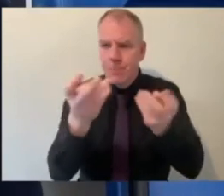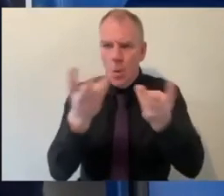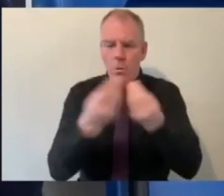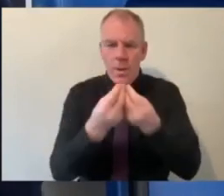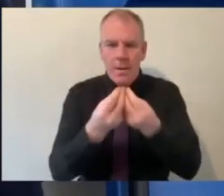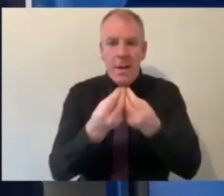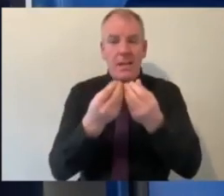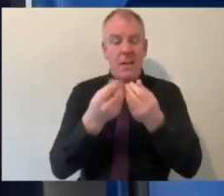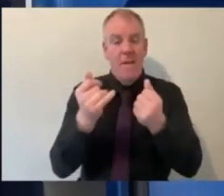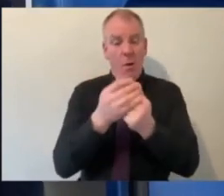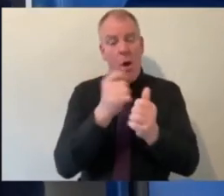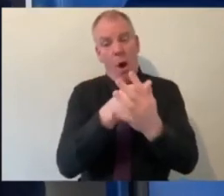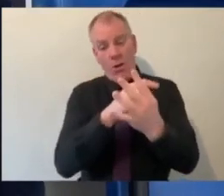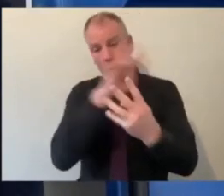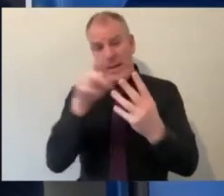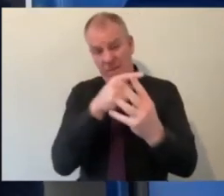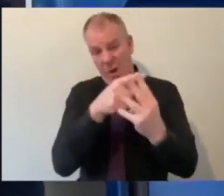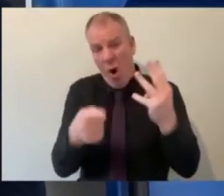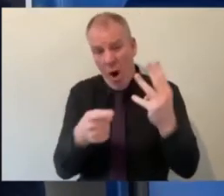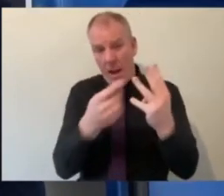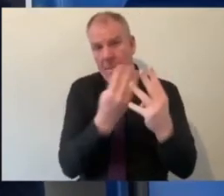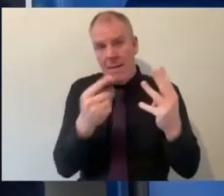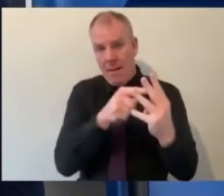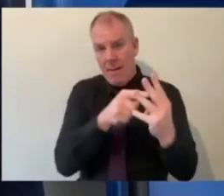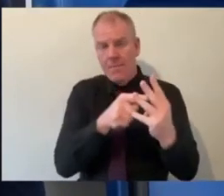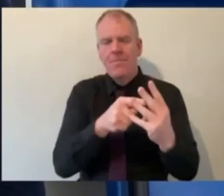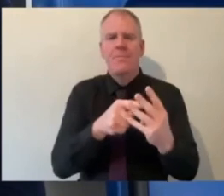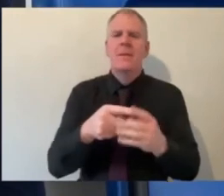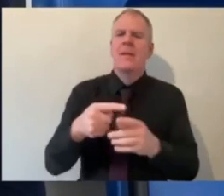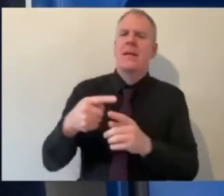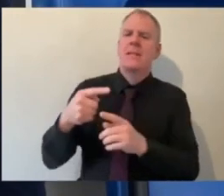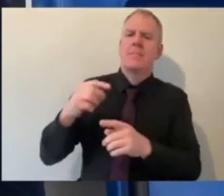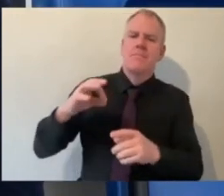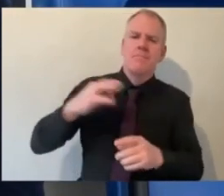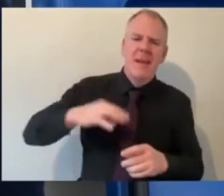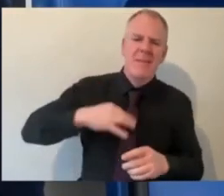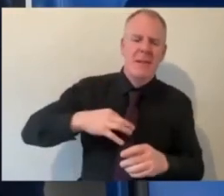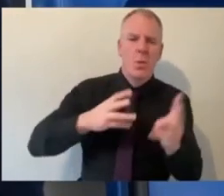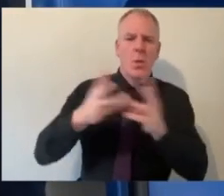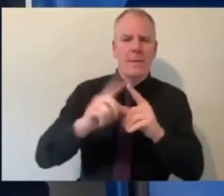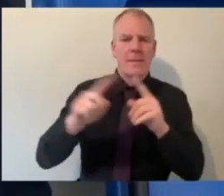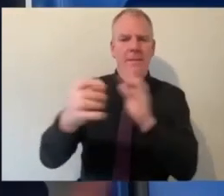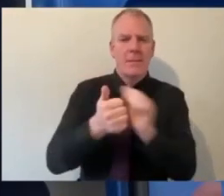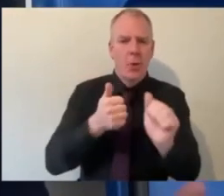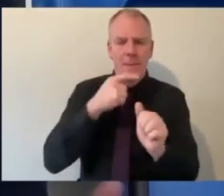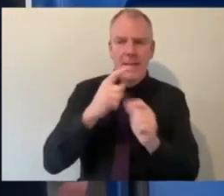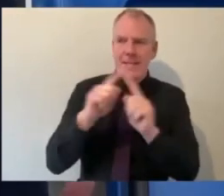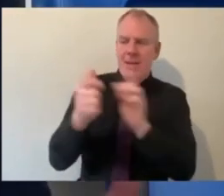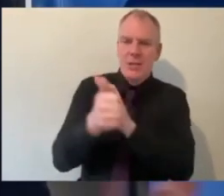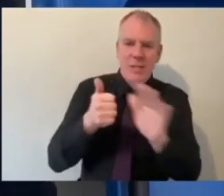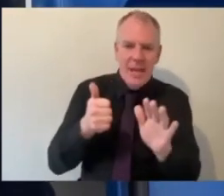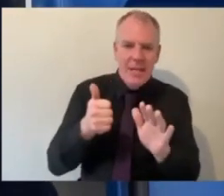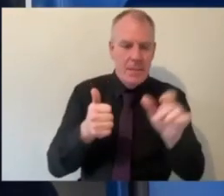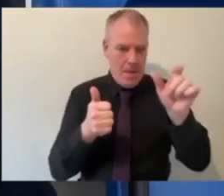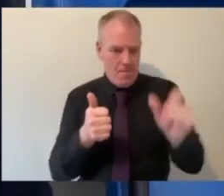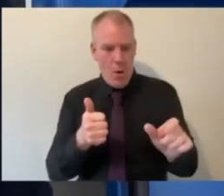all of the panelists i suppose the advantage of working with different sports is you get different skills and it builds the person